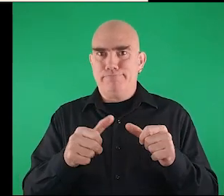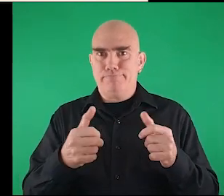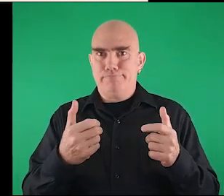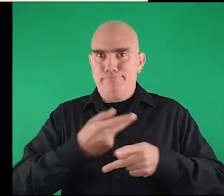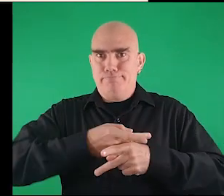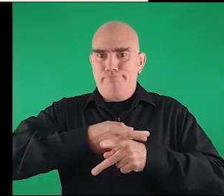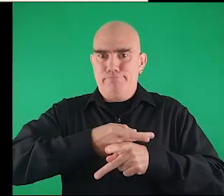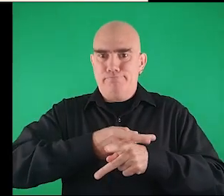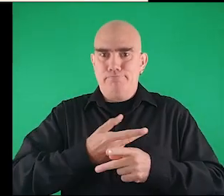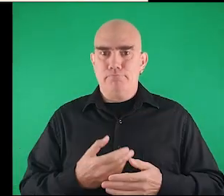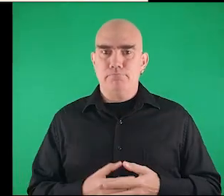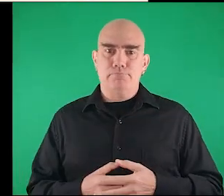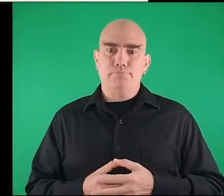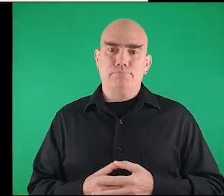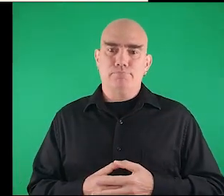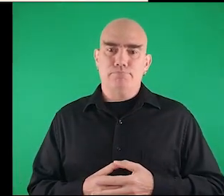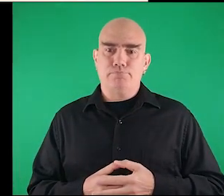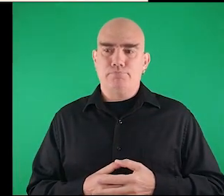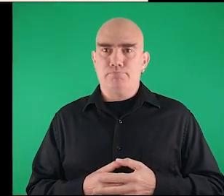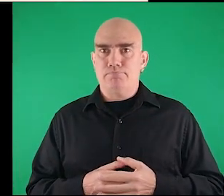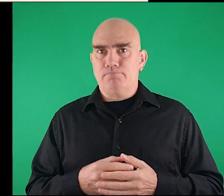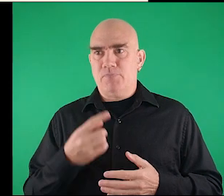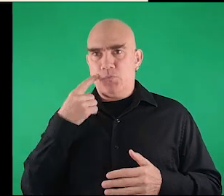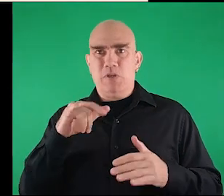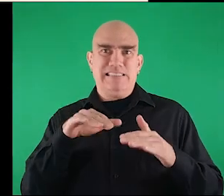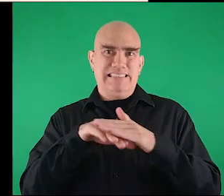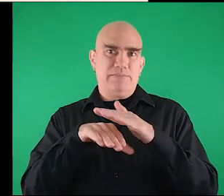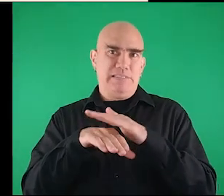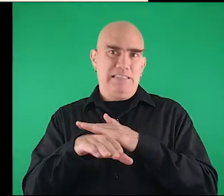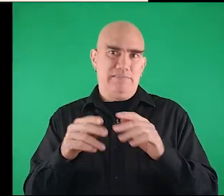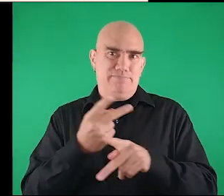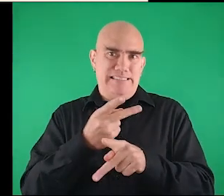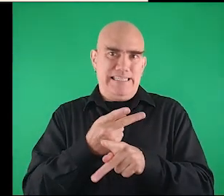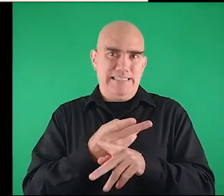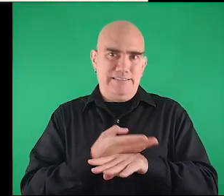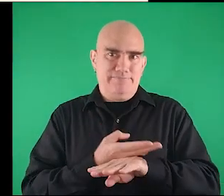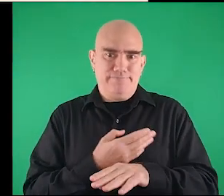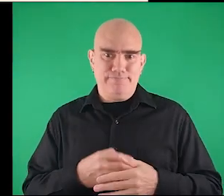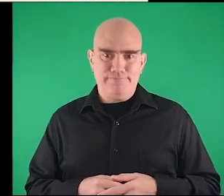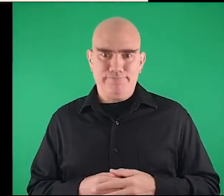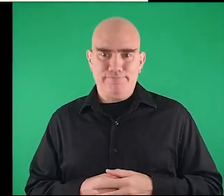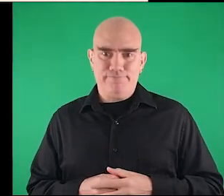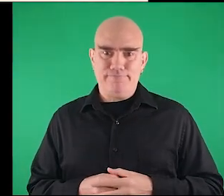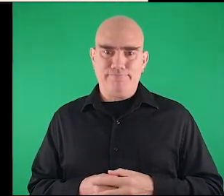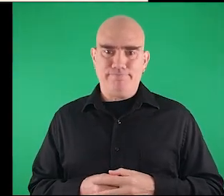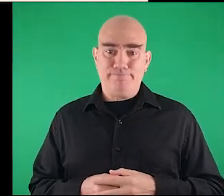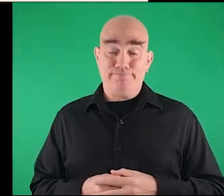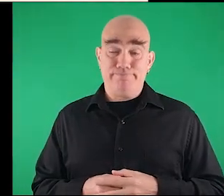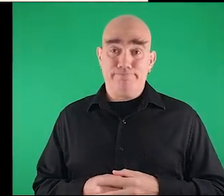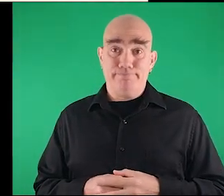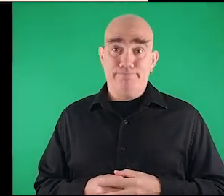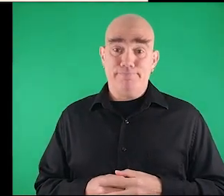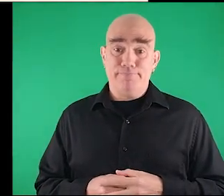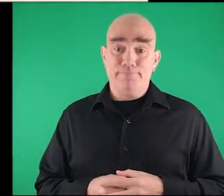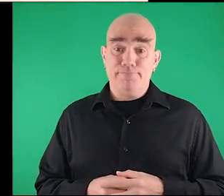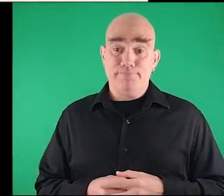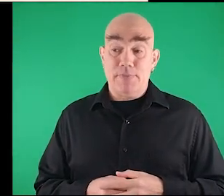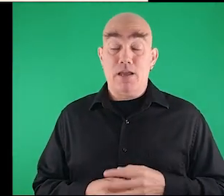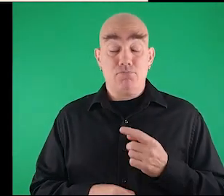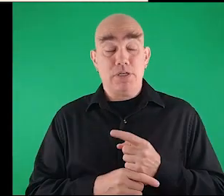to make the management of this accessibility and to say this maintenance